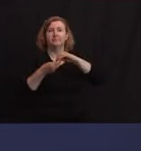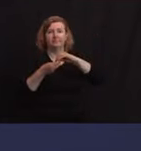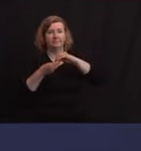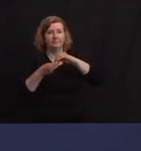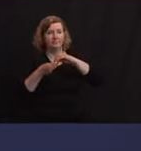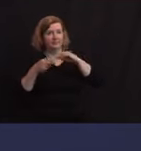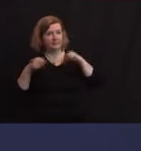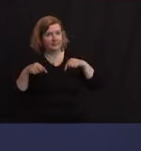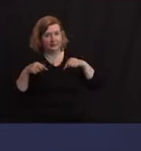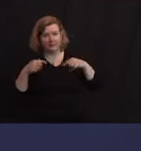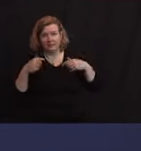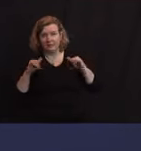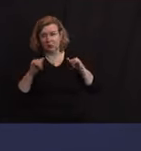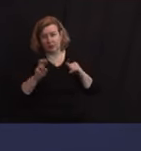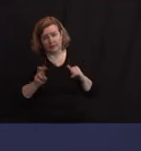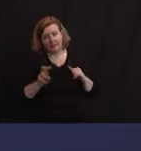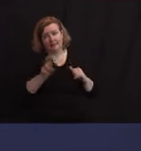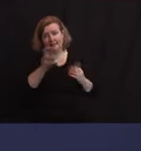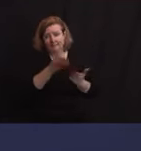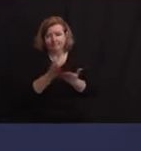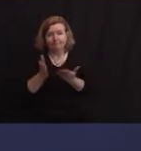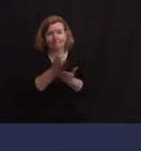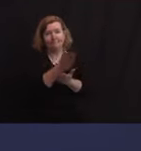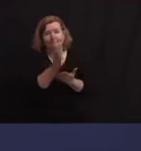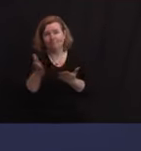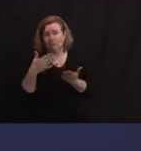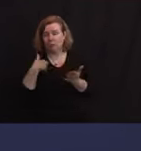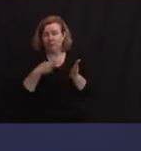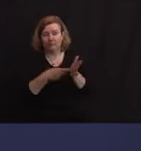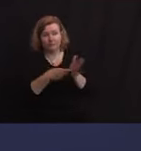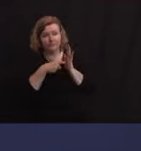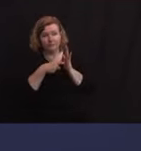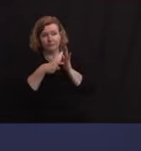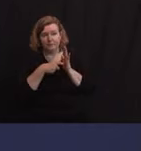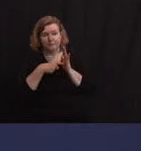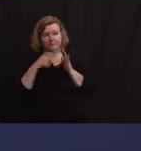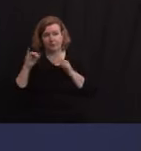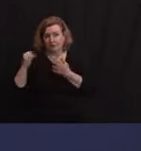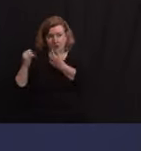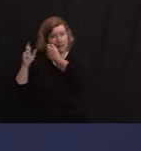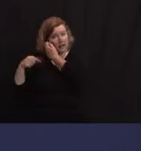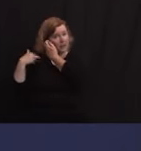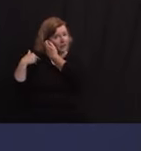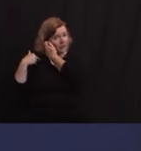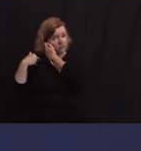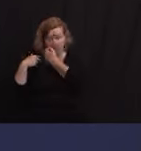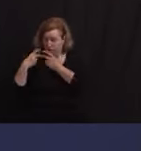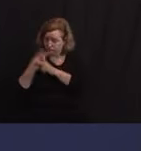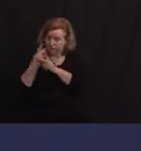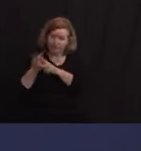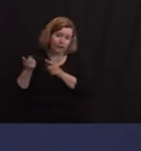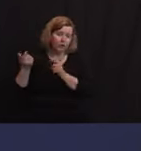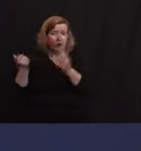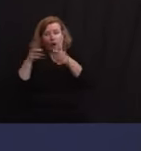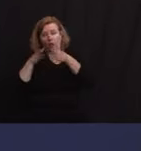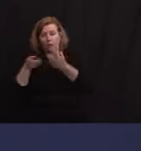And we will do what it takes, even if we don't get J&J back online. Thank you. Nikita, good afternoon.